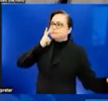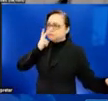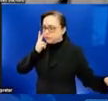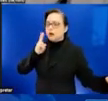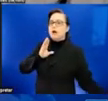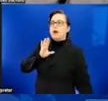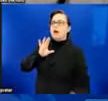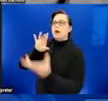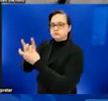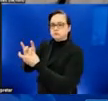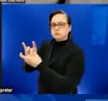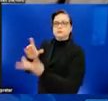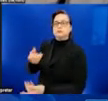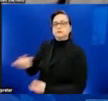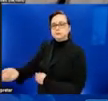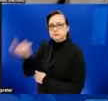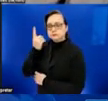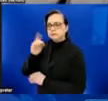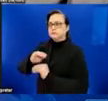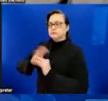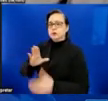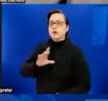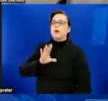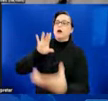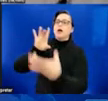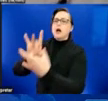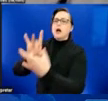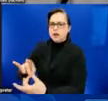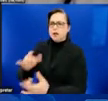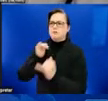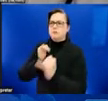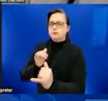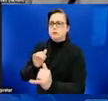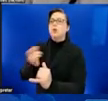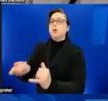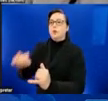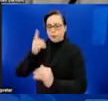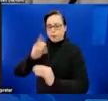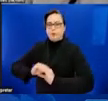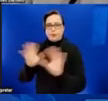and access to necessary prevention, care, and treatment. Next slide.